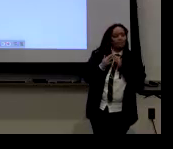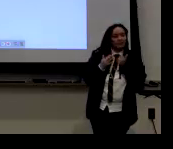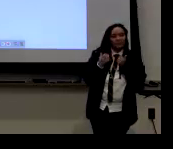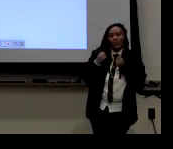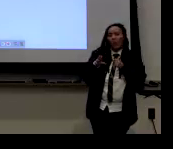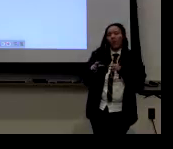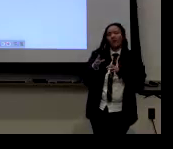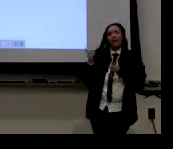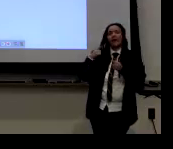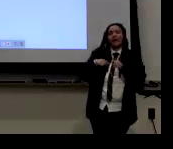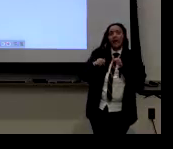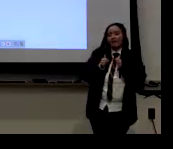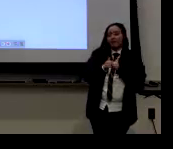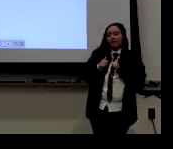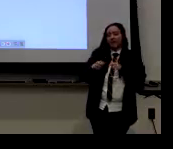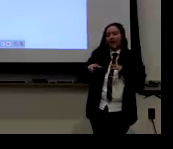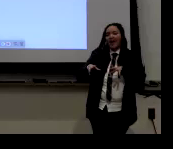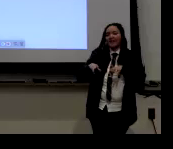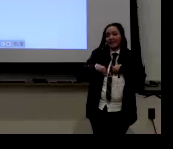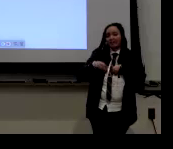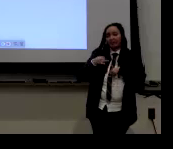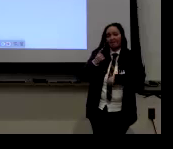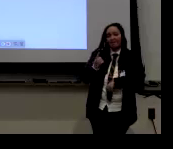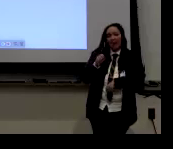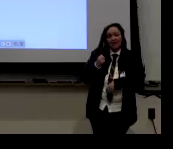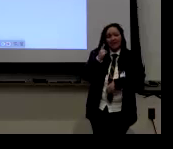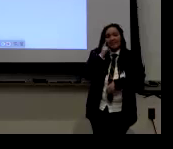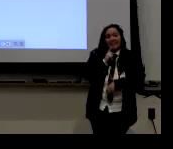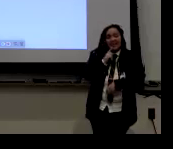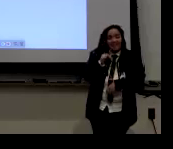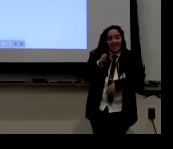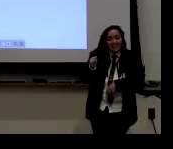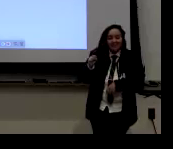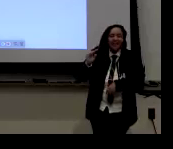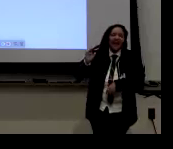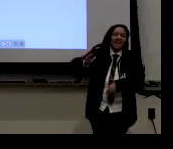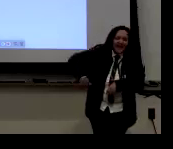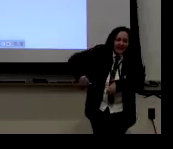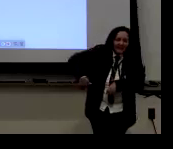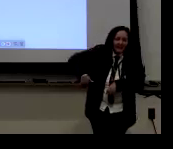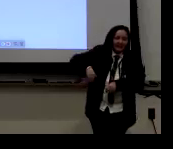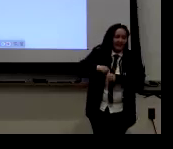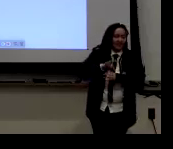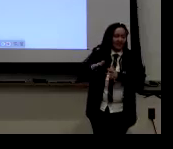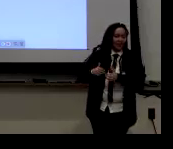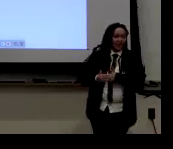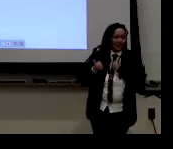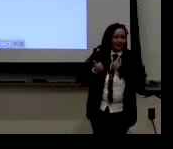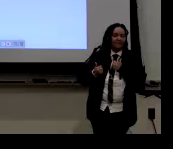that you're not involved in the deaf community and you